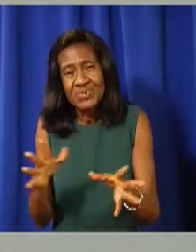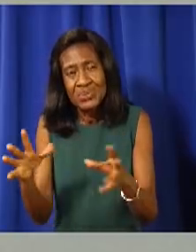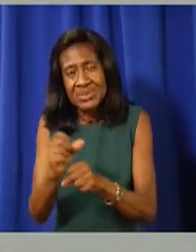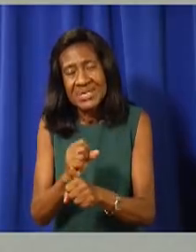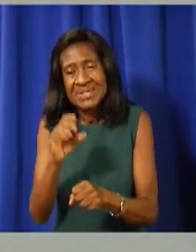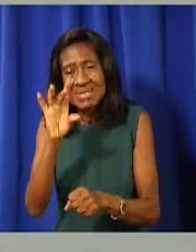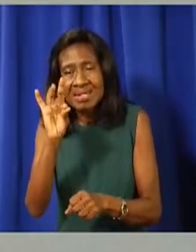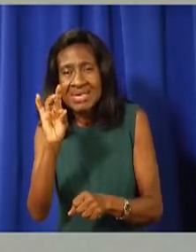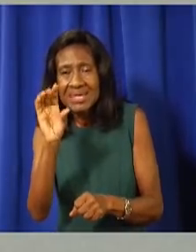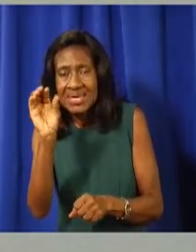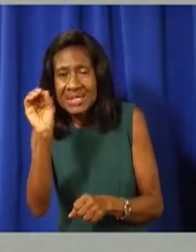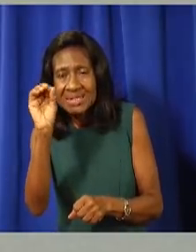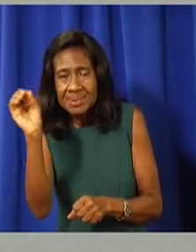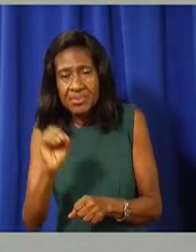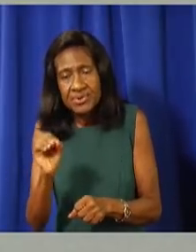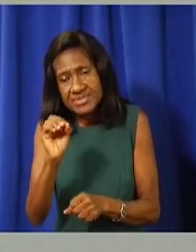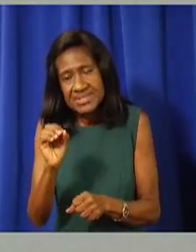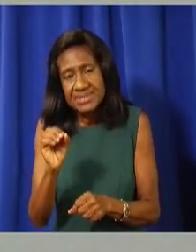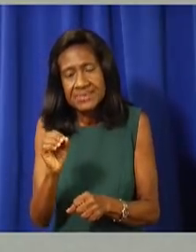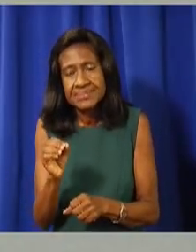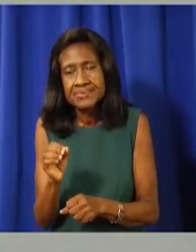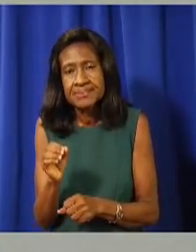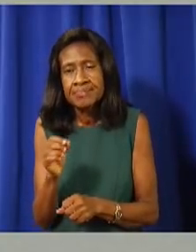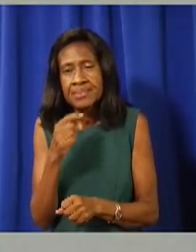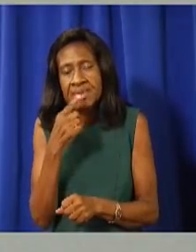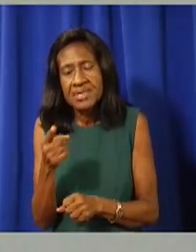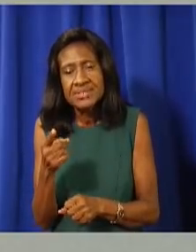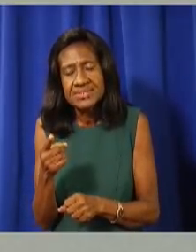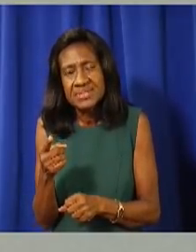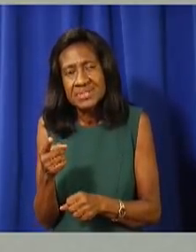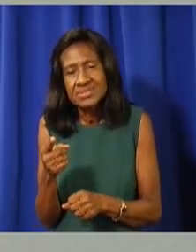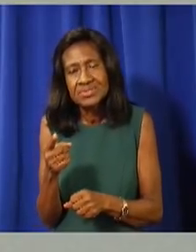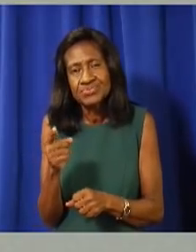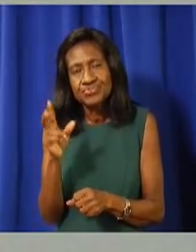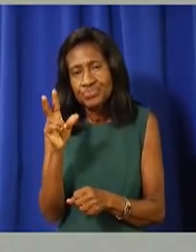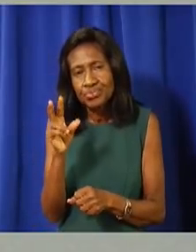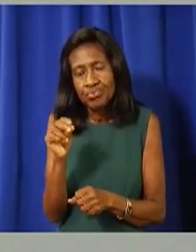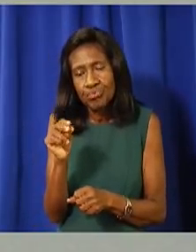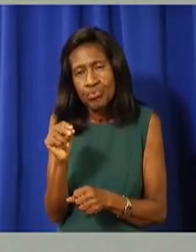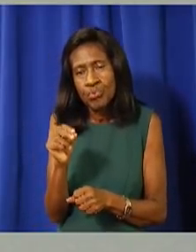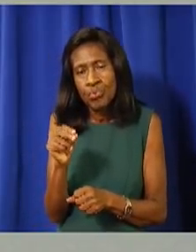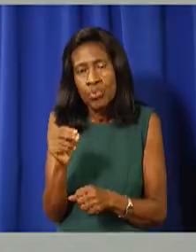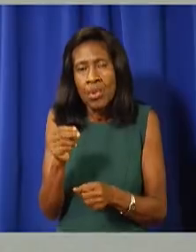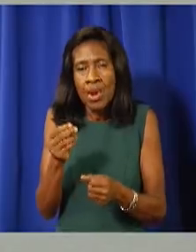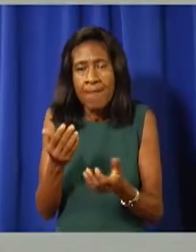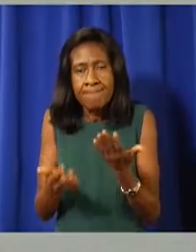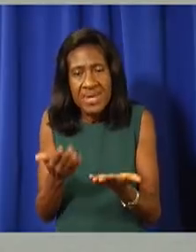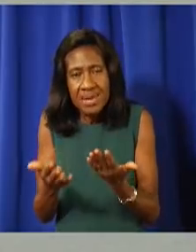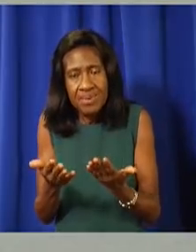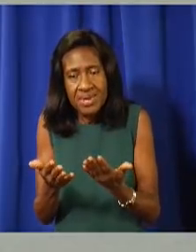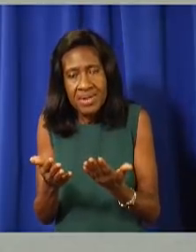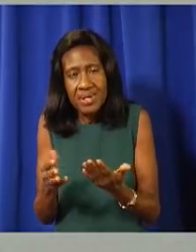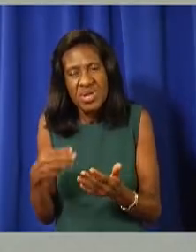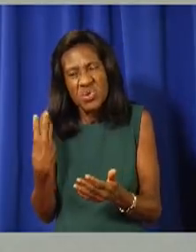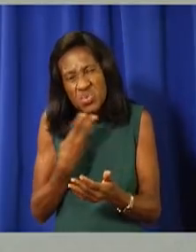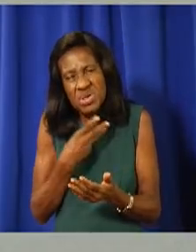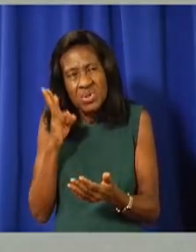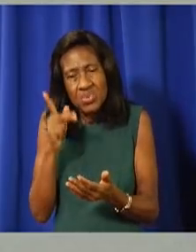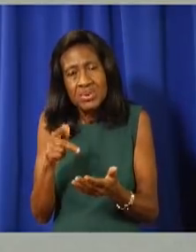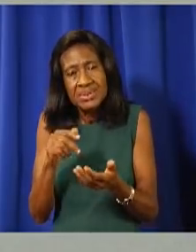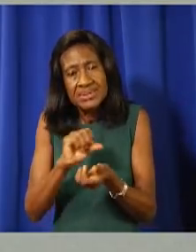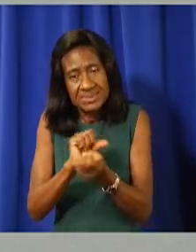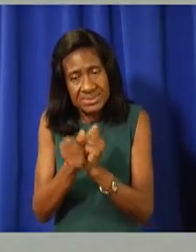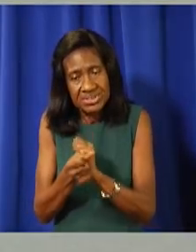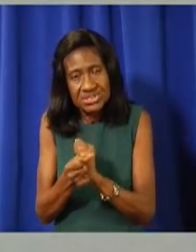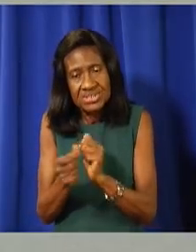exclusively to this 80%. Um, because it has, what, what the last, um, weeks have